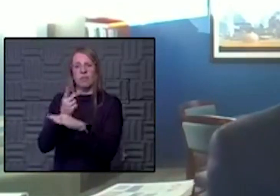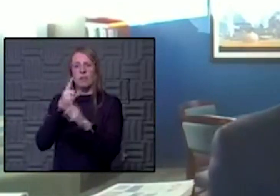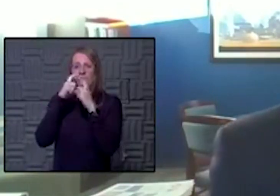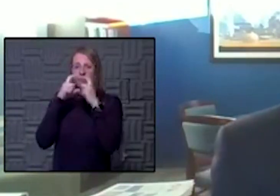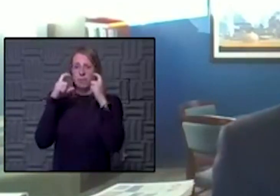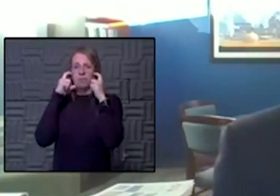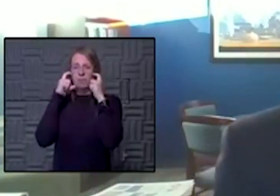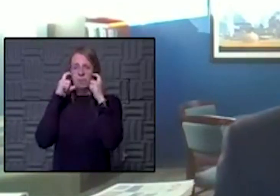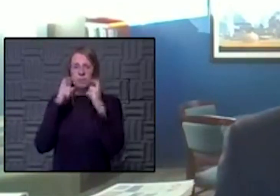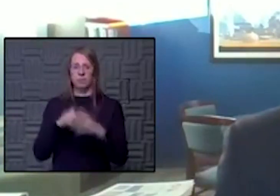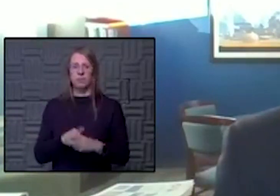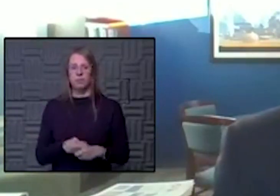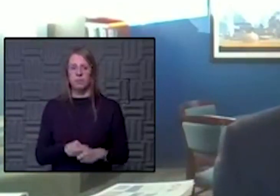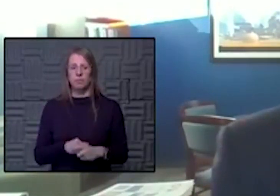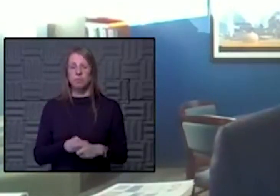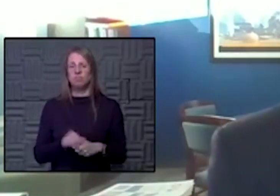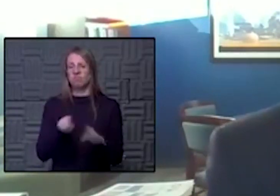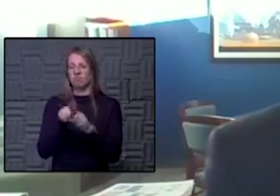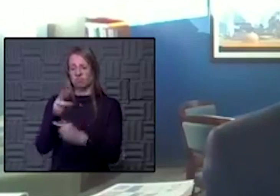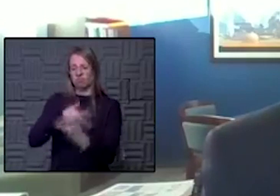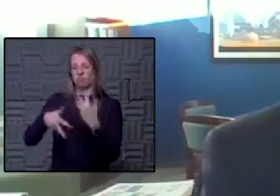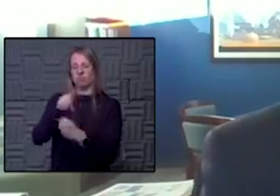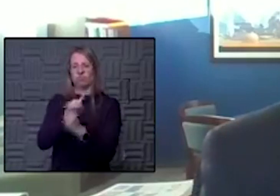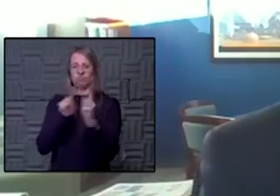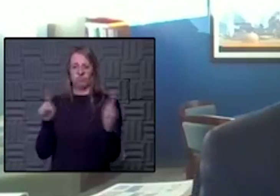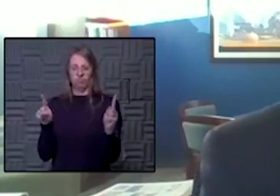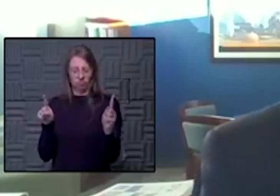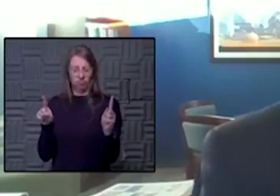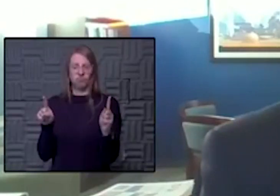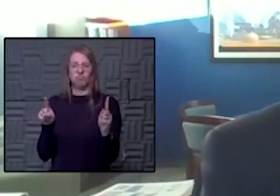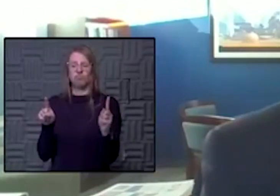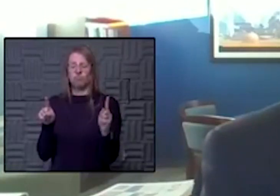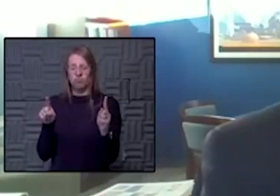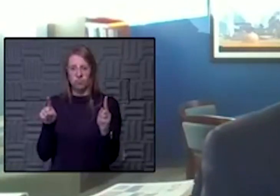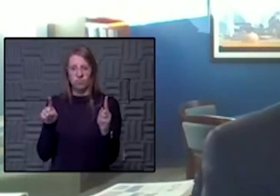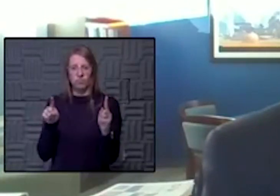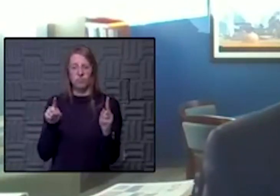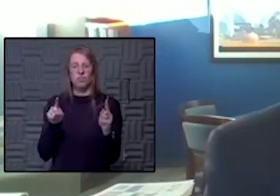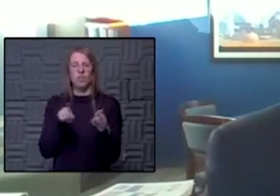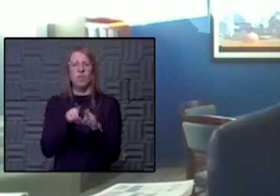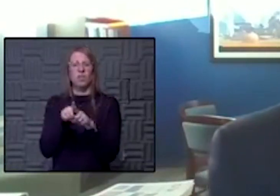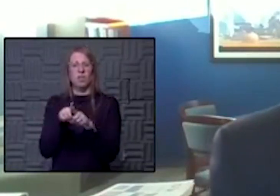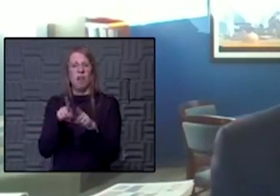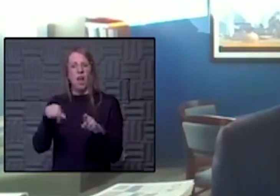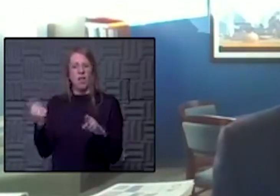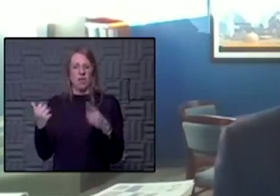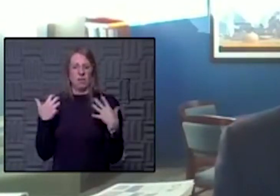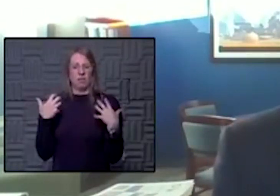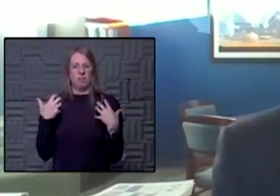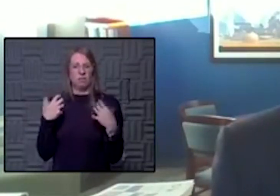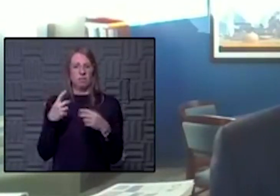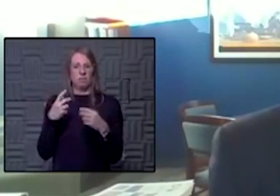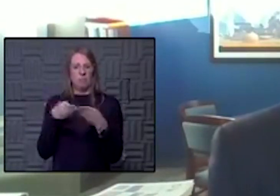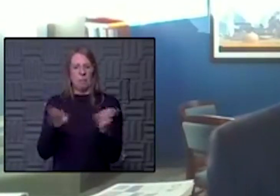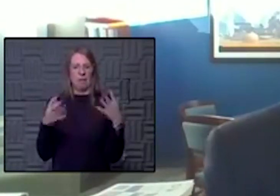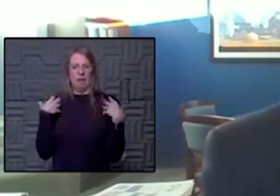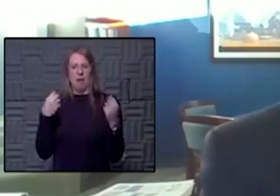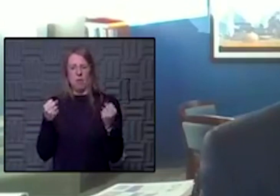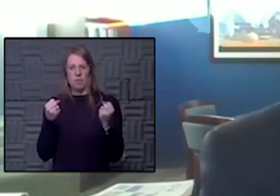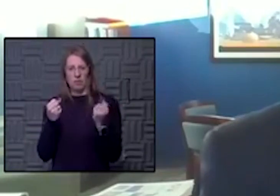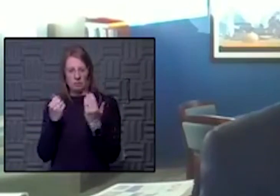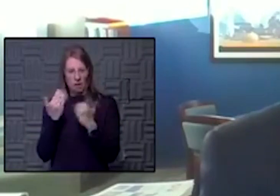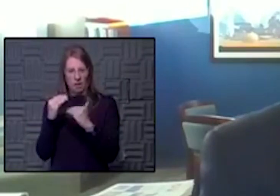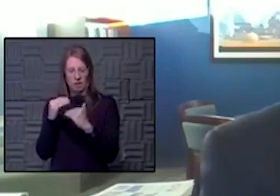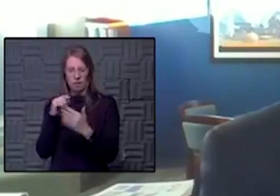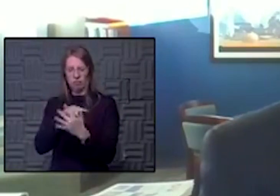and social distancing, all of those public health measures that have been talked about from the beginning are so